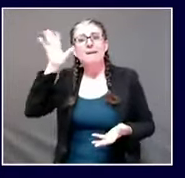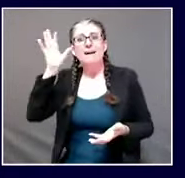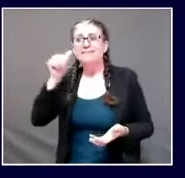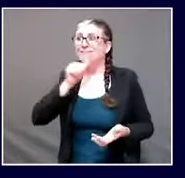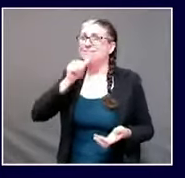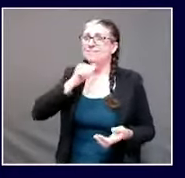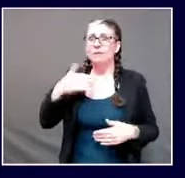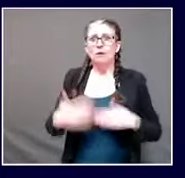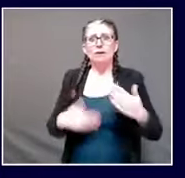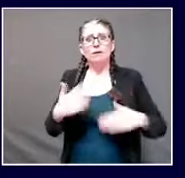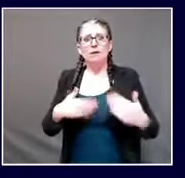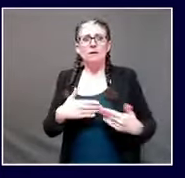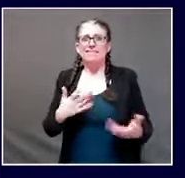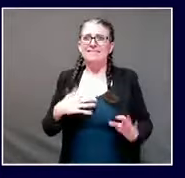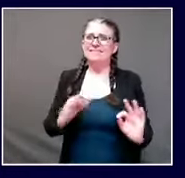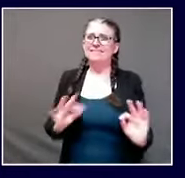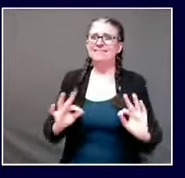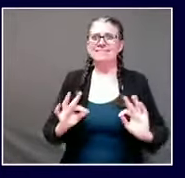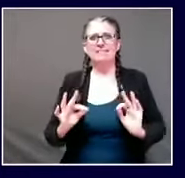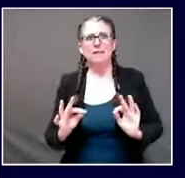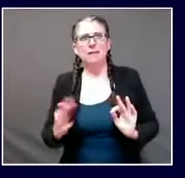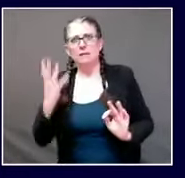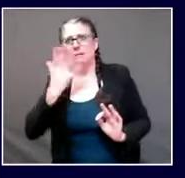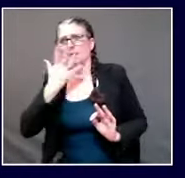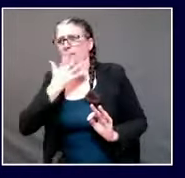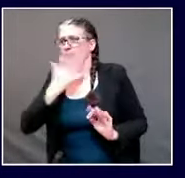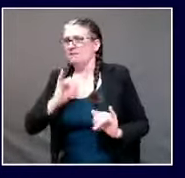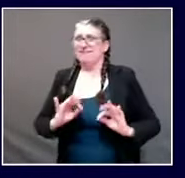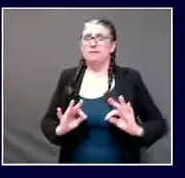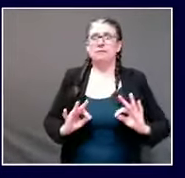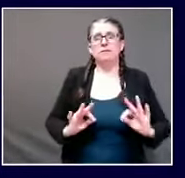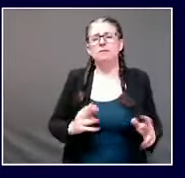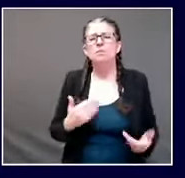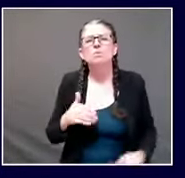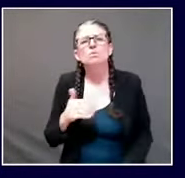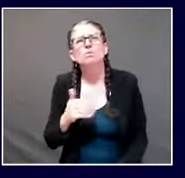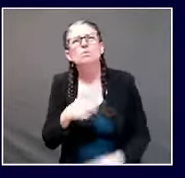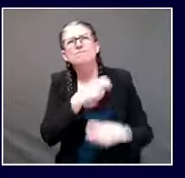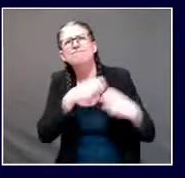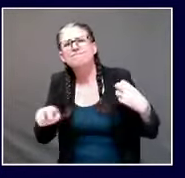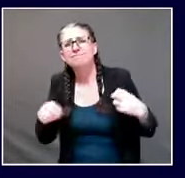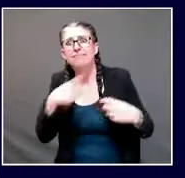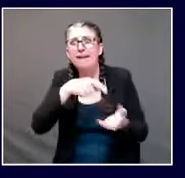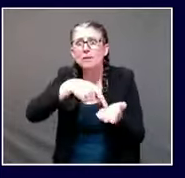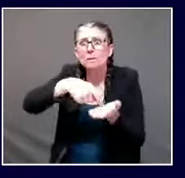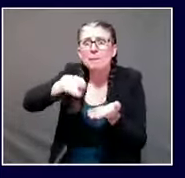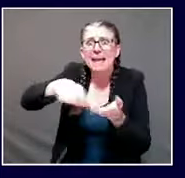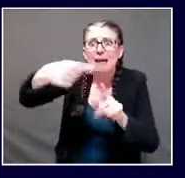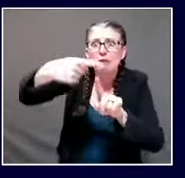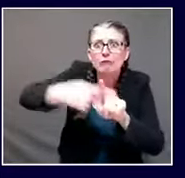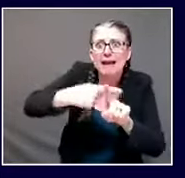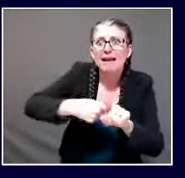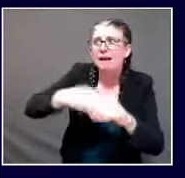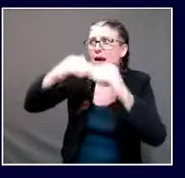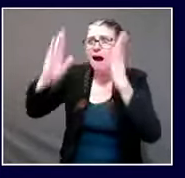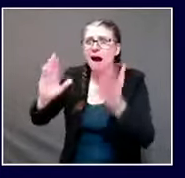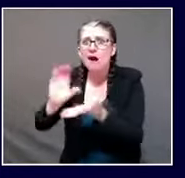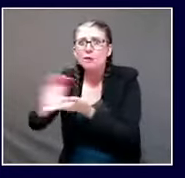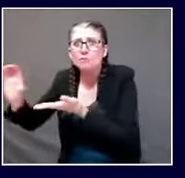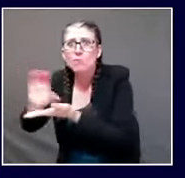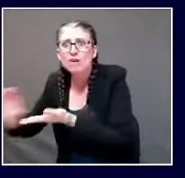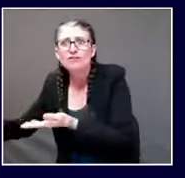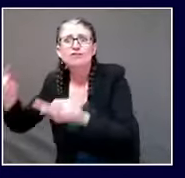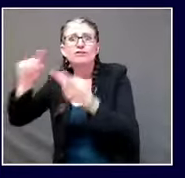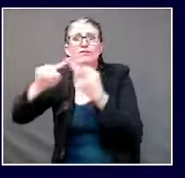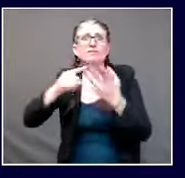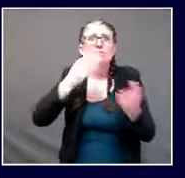Putting food on the table and helping with homework and paying rent and mortgage and planning a financial future. Holding on to a job and